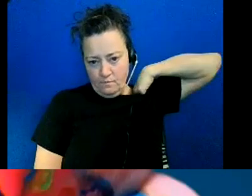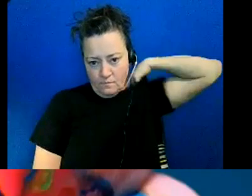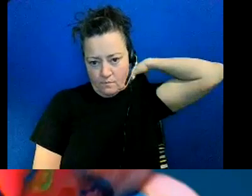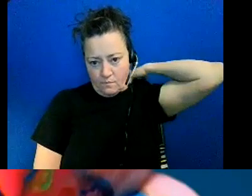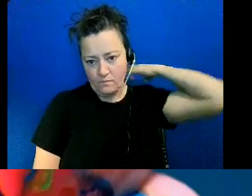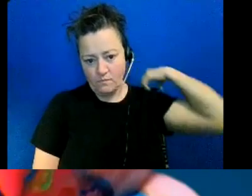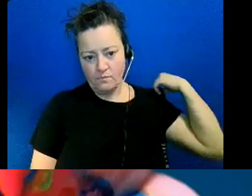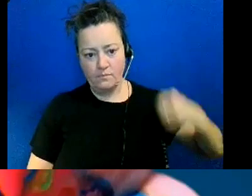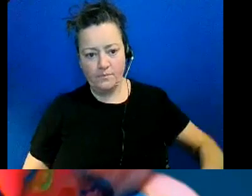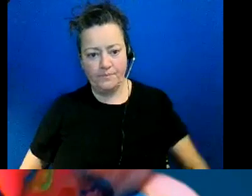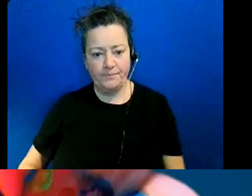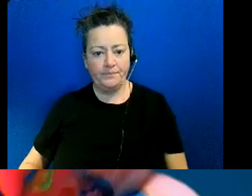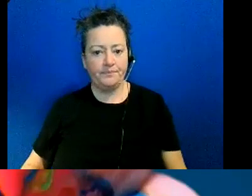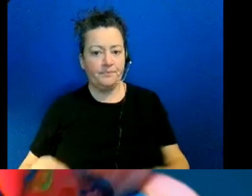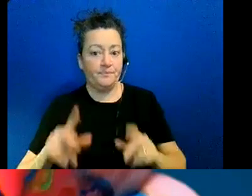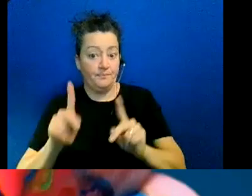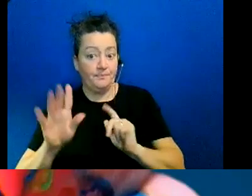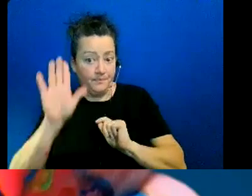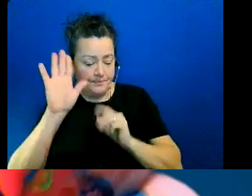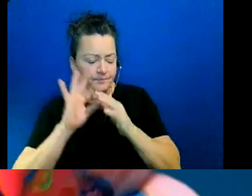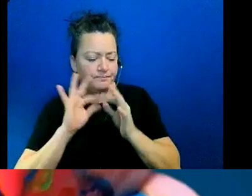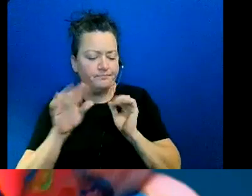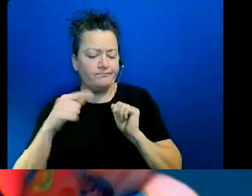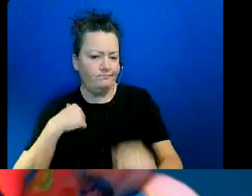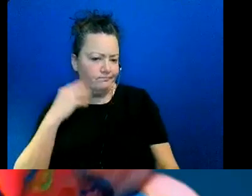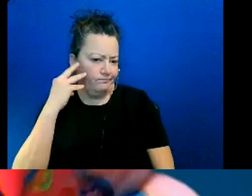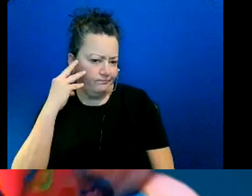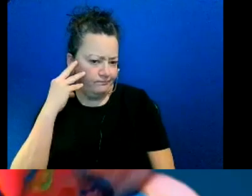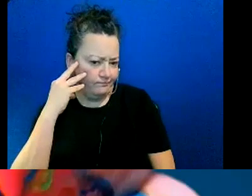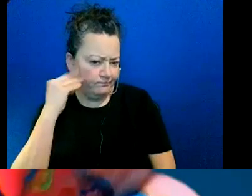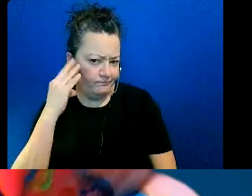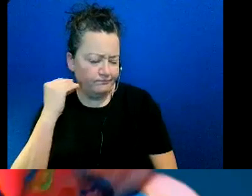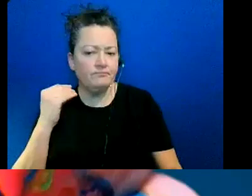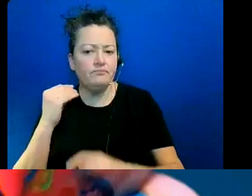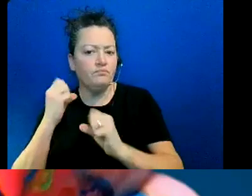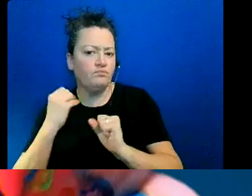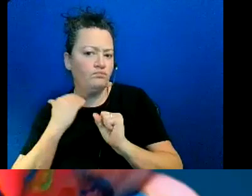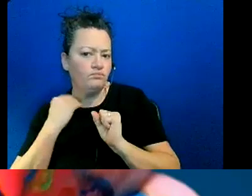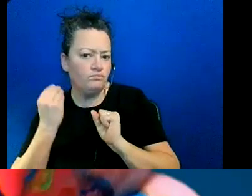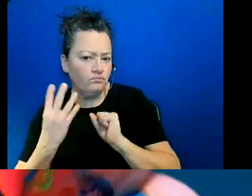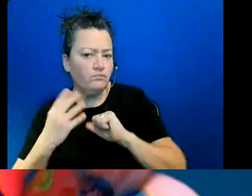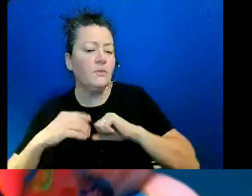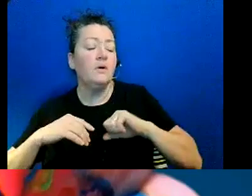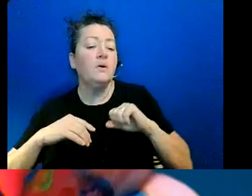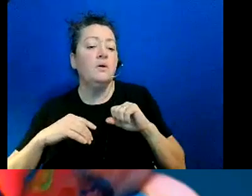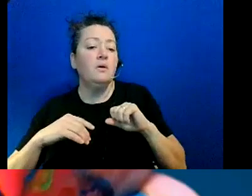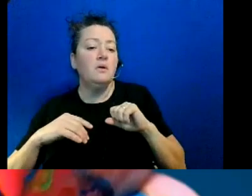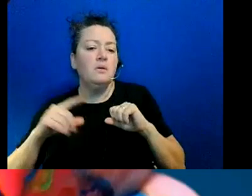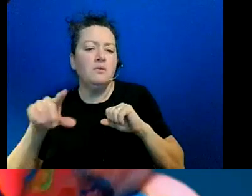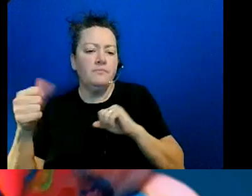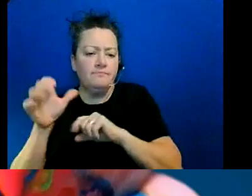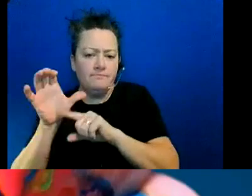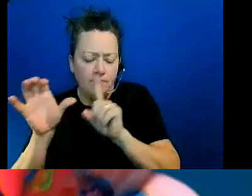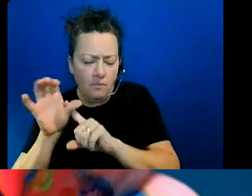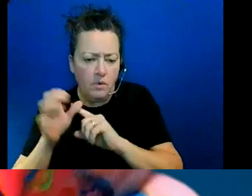i have experience um different than other culture uh while i was in bangladesh there is a